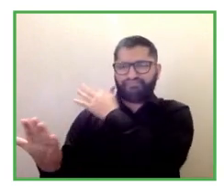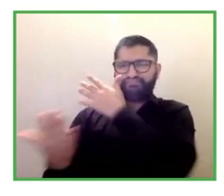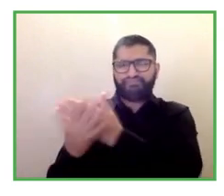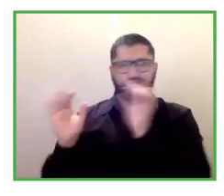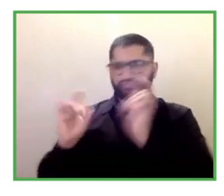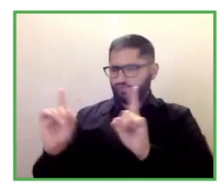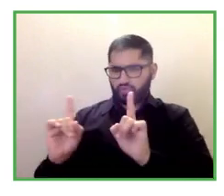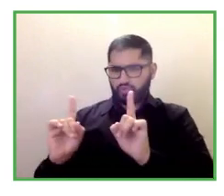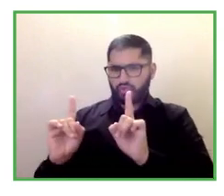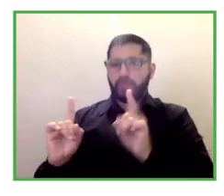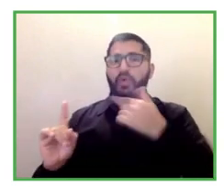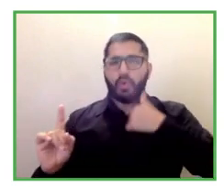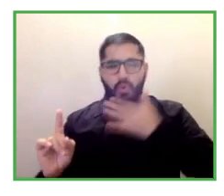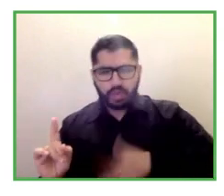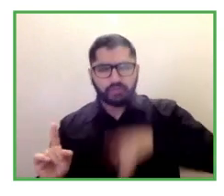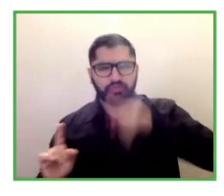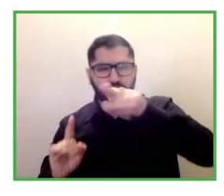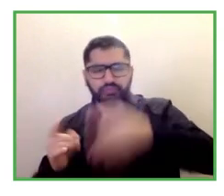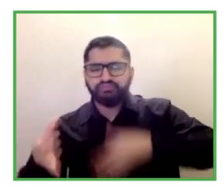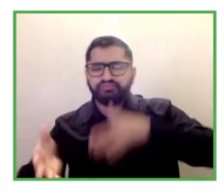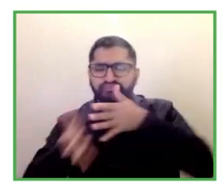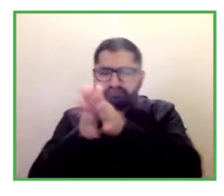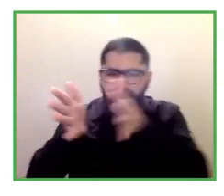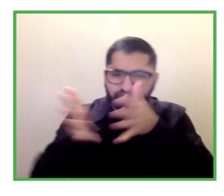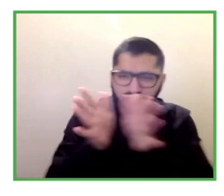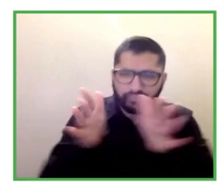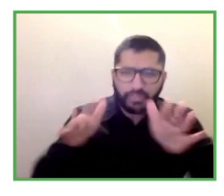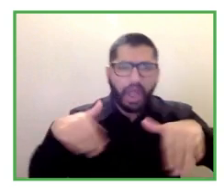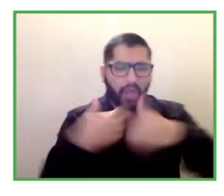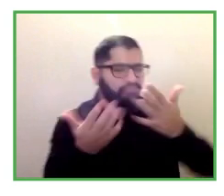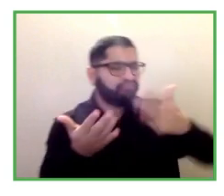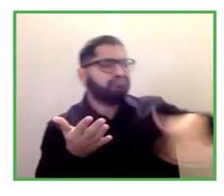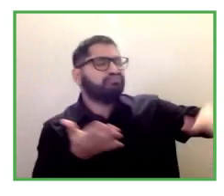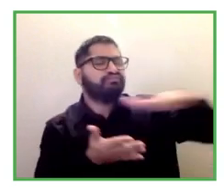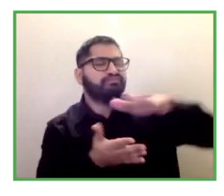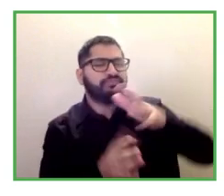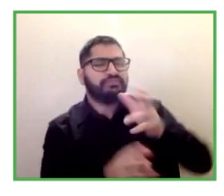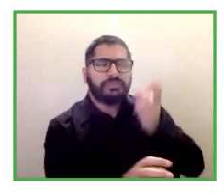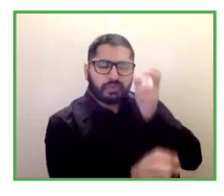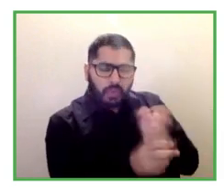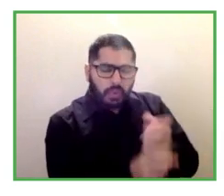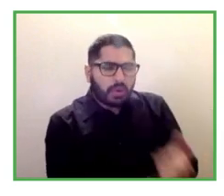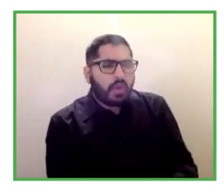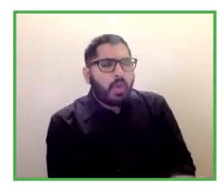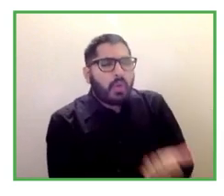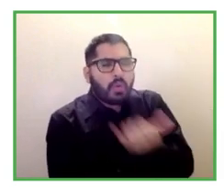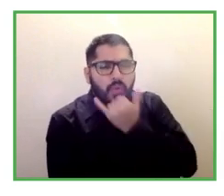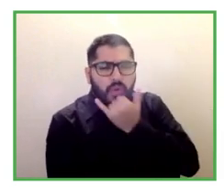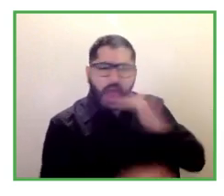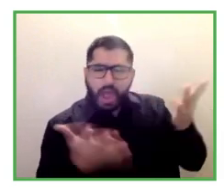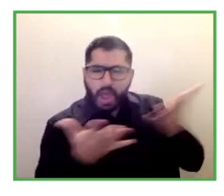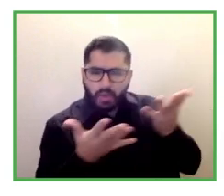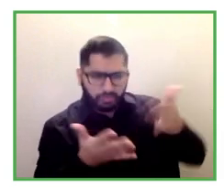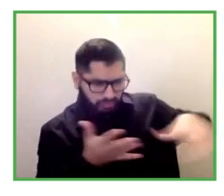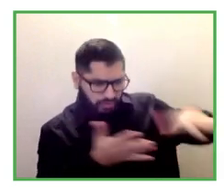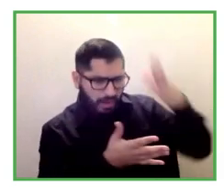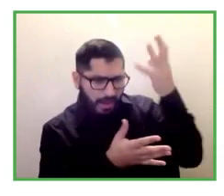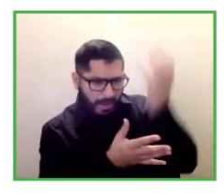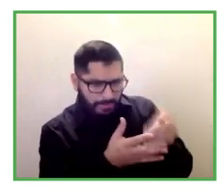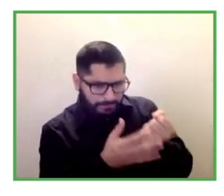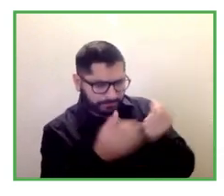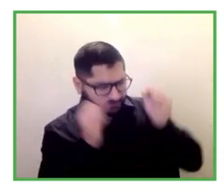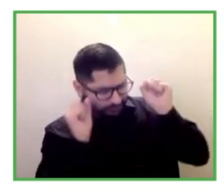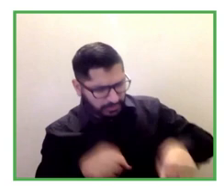how did you cope with it it's important for us to understand that even you know projects have ups and downs as long as the